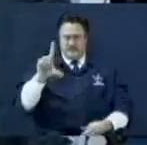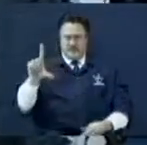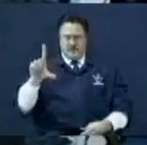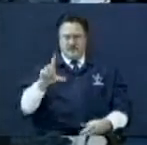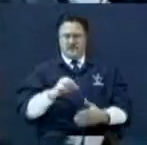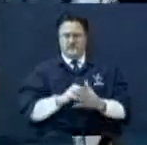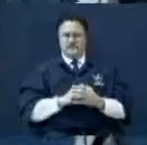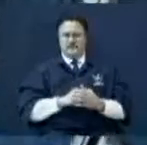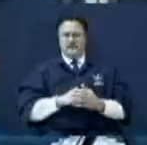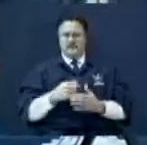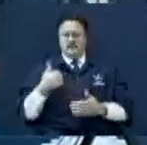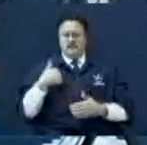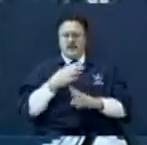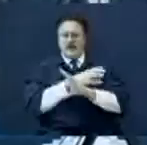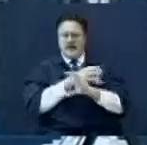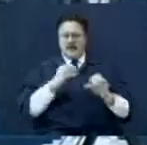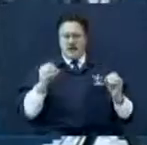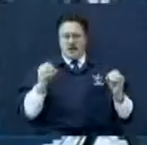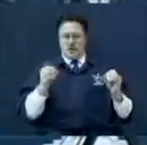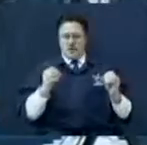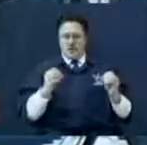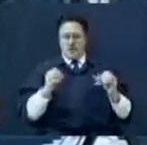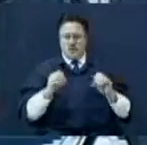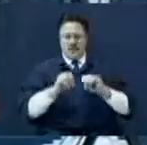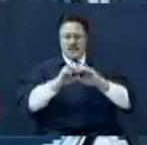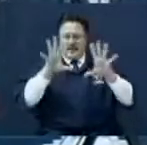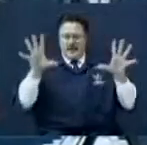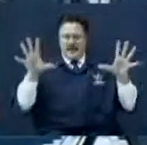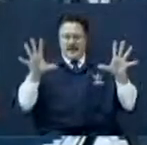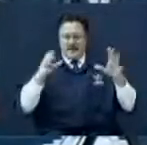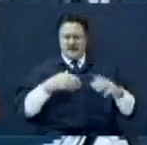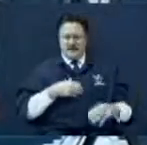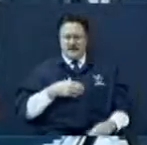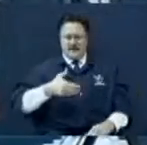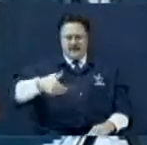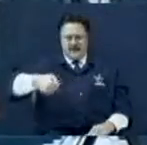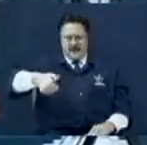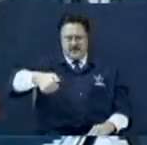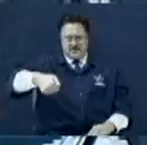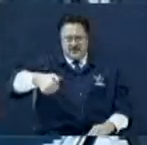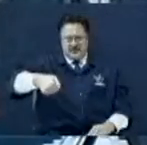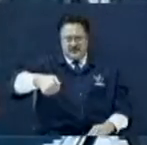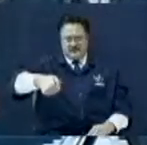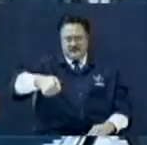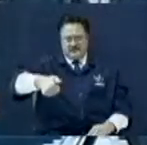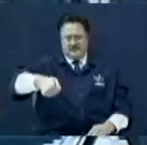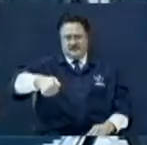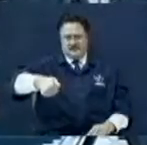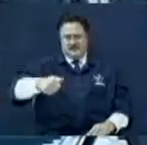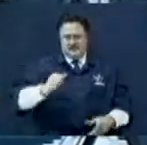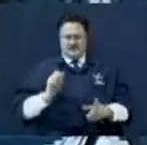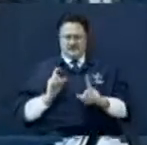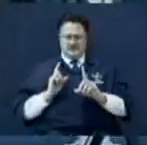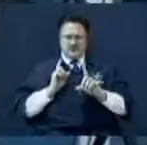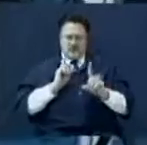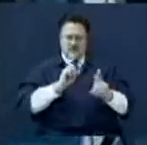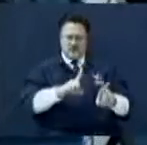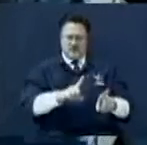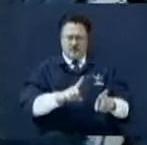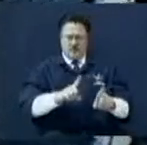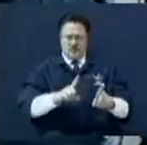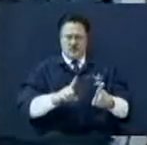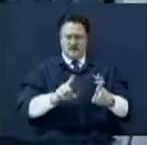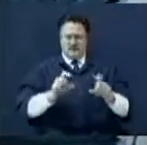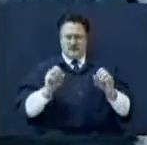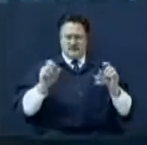Dave, we didn't have no light. We had a little old time flashlight. It was blinking. We going down through the light, and it was